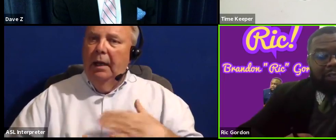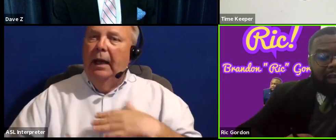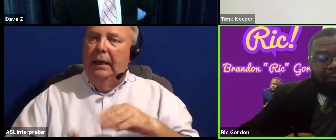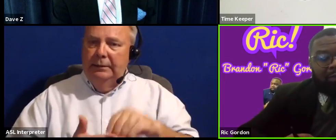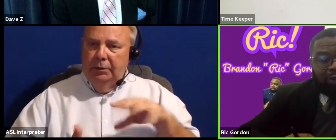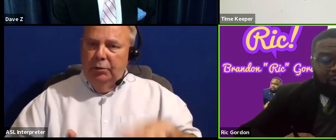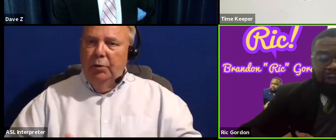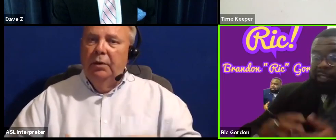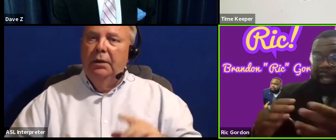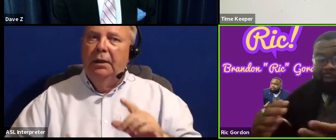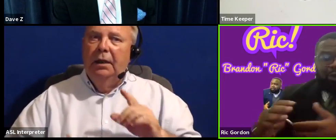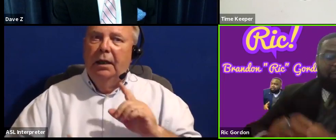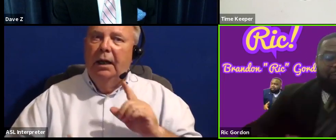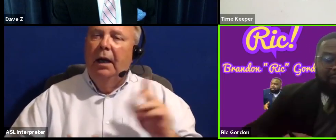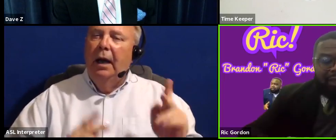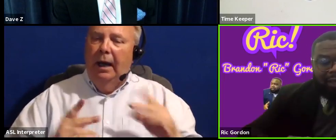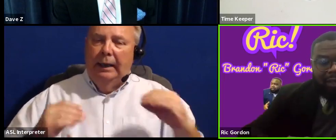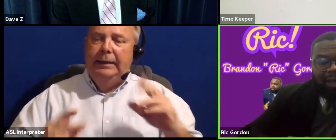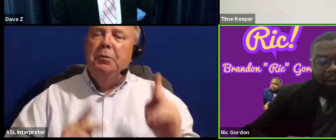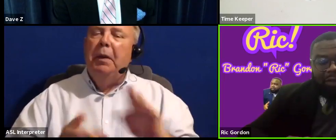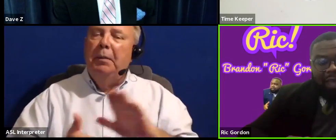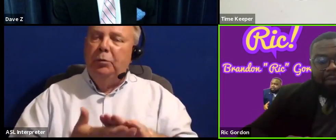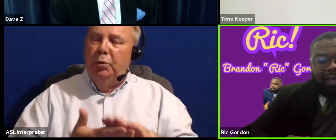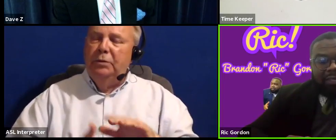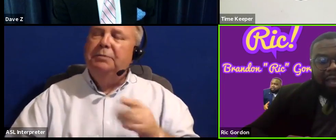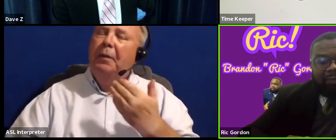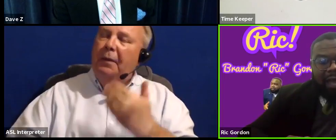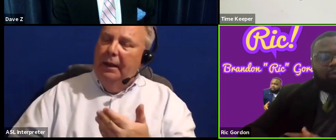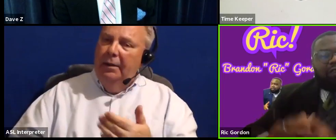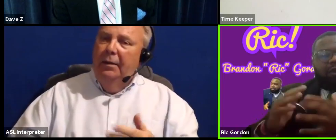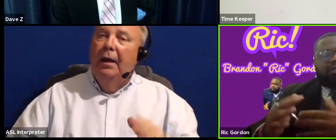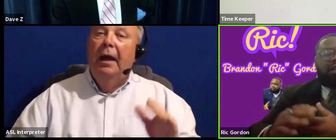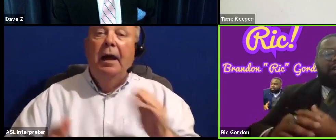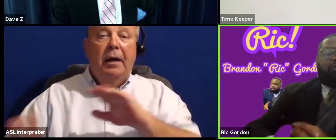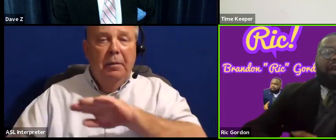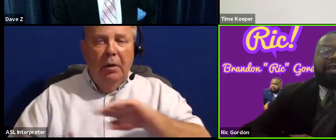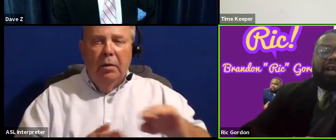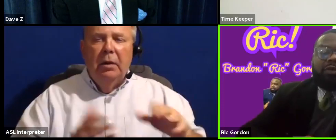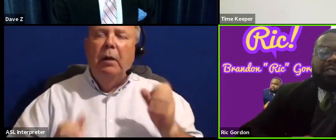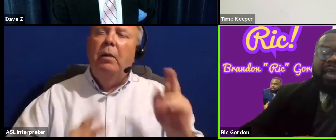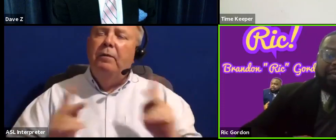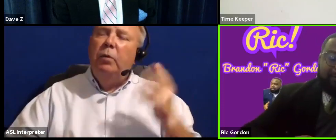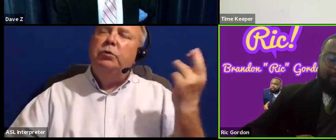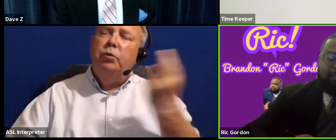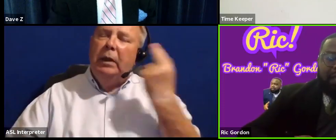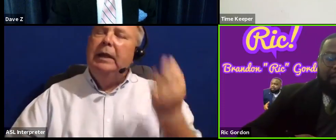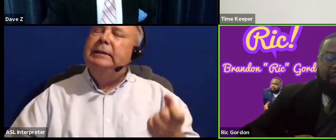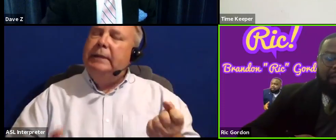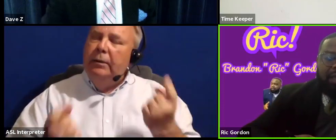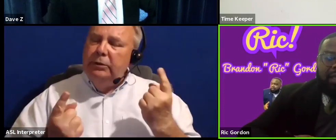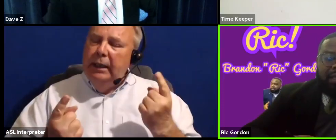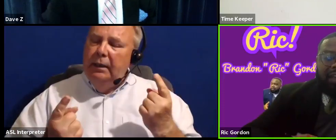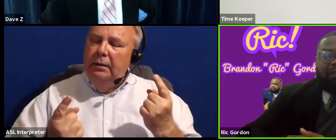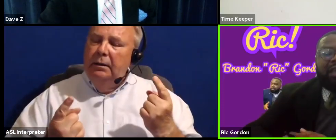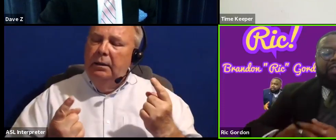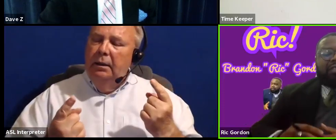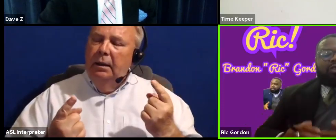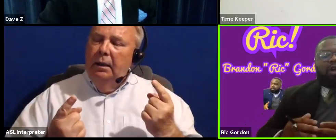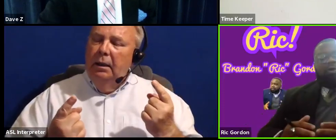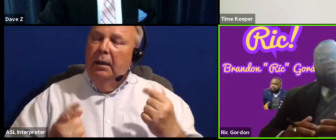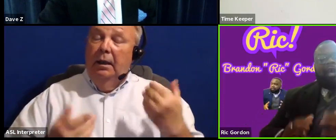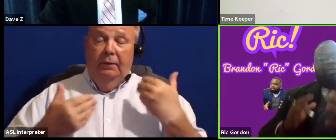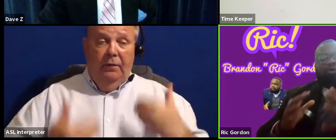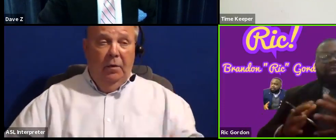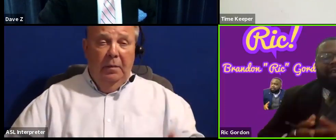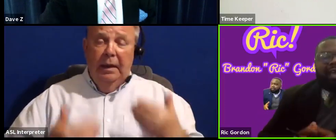at Prince George County Public Schools in the Science Bowl. That being said, I just want folks to realize and understand that for me,